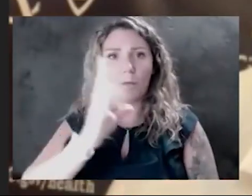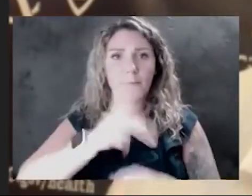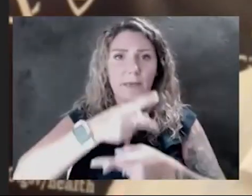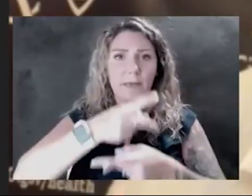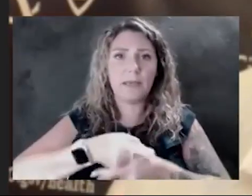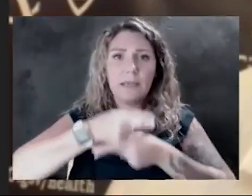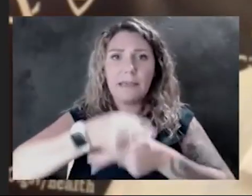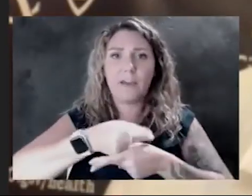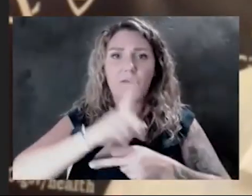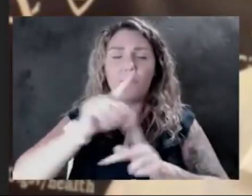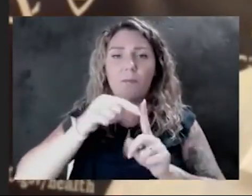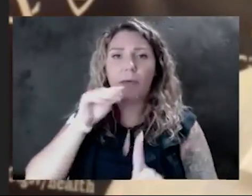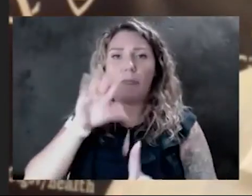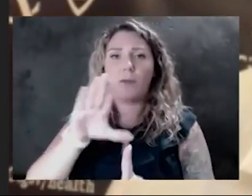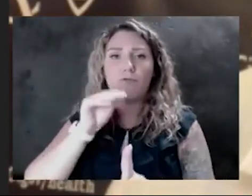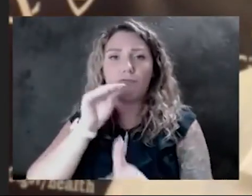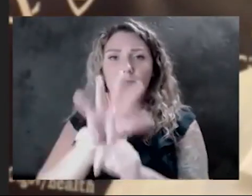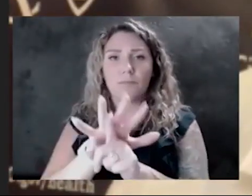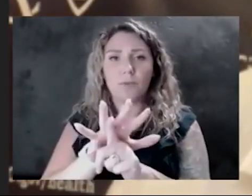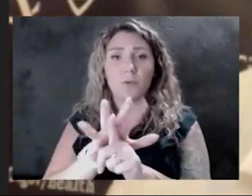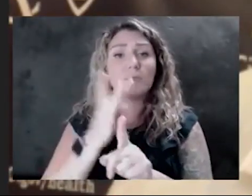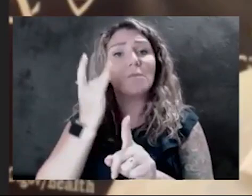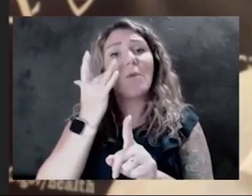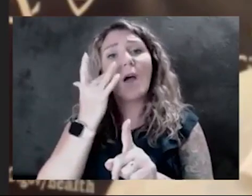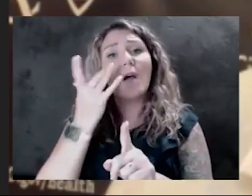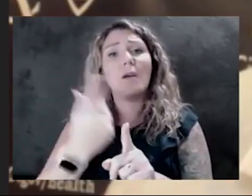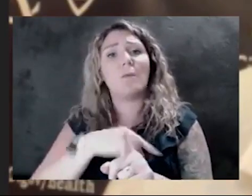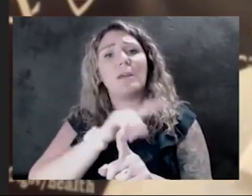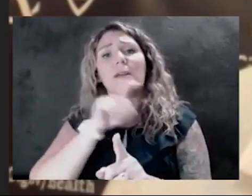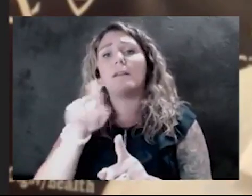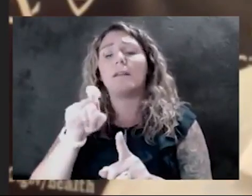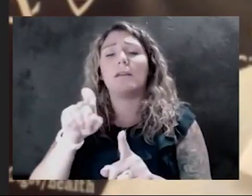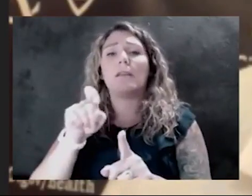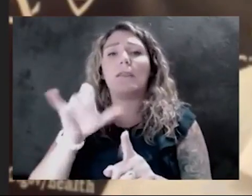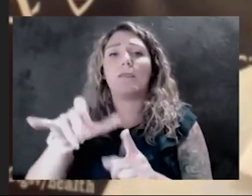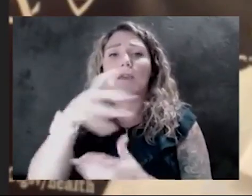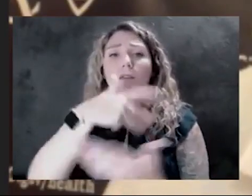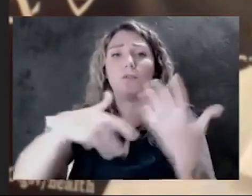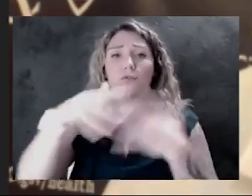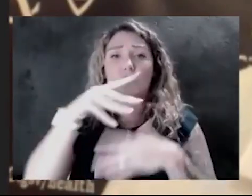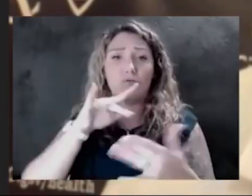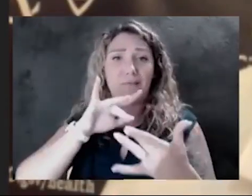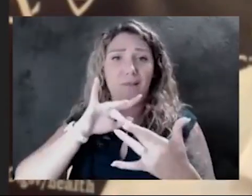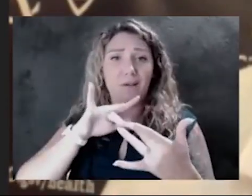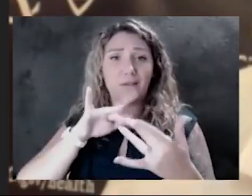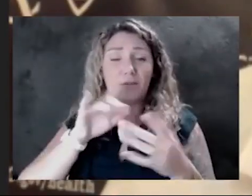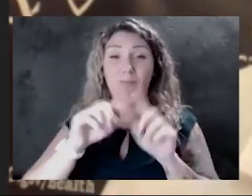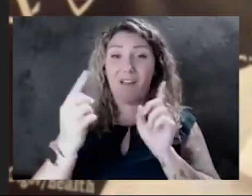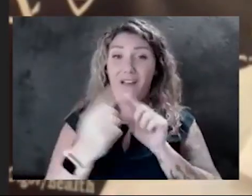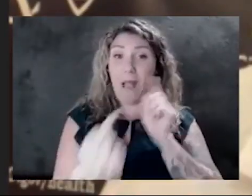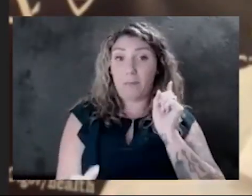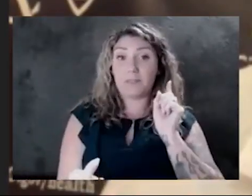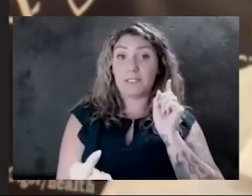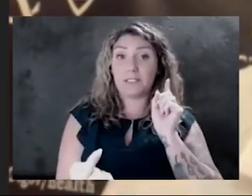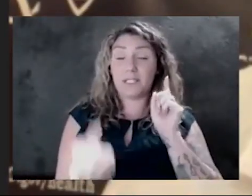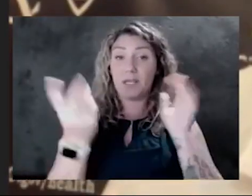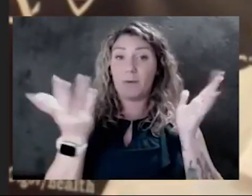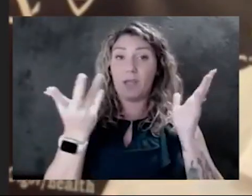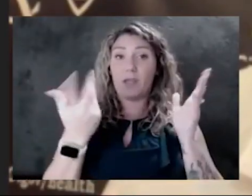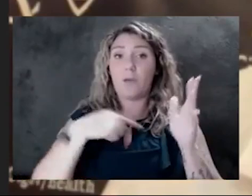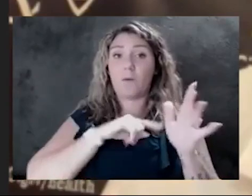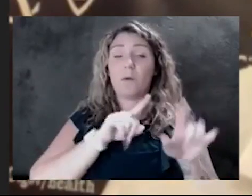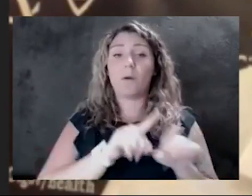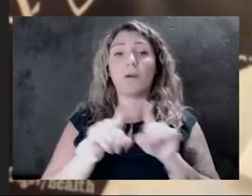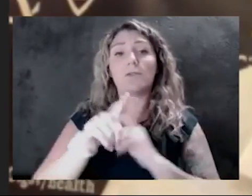exposures because we need that social contact. On the flip side, we're also social beings